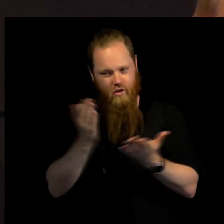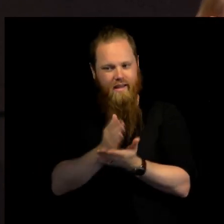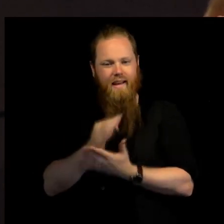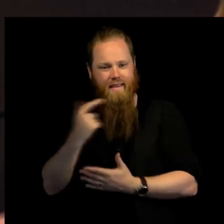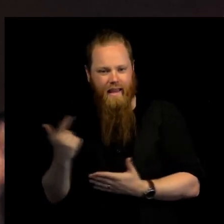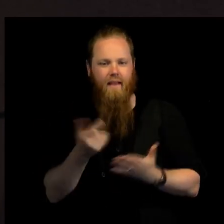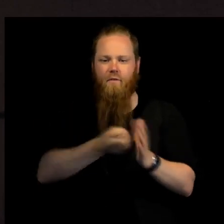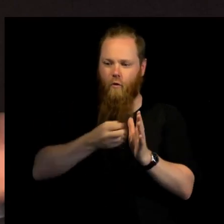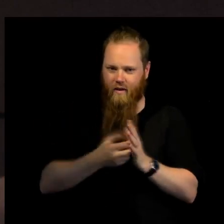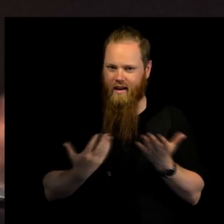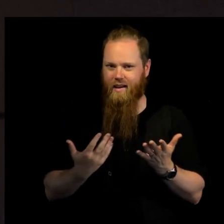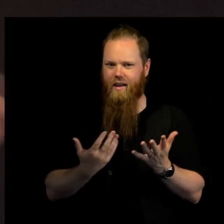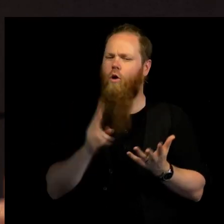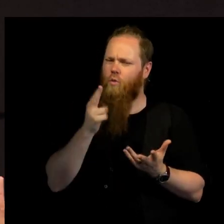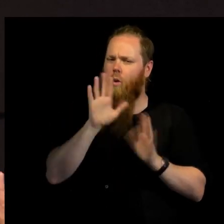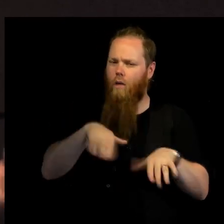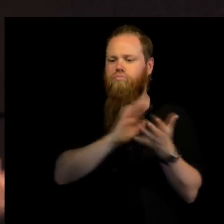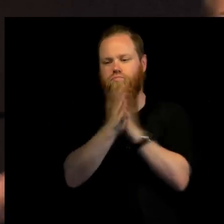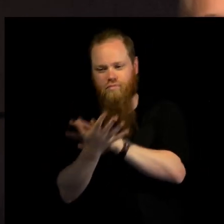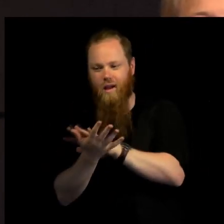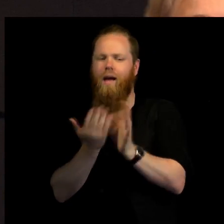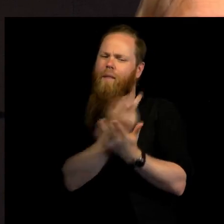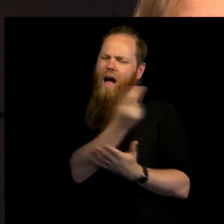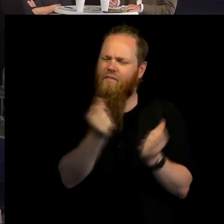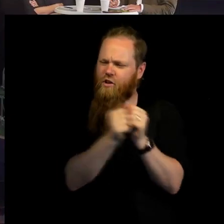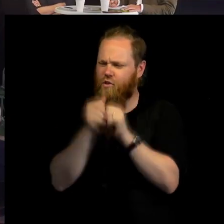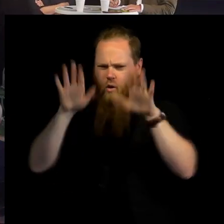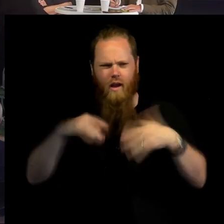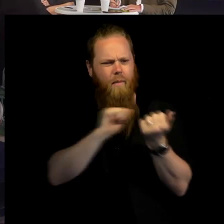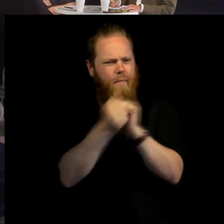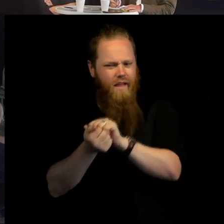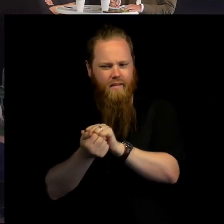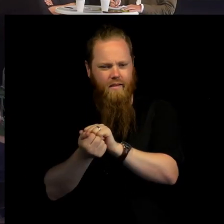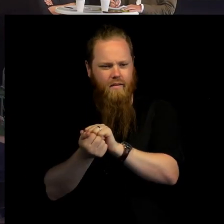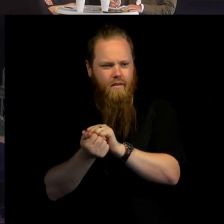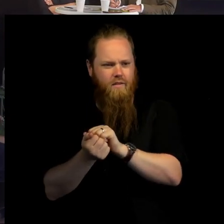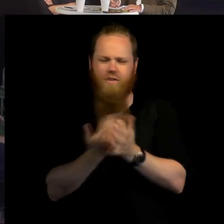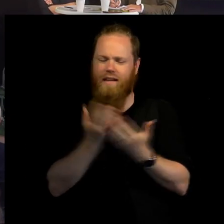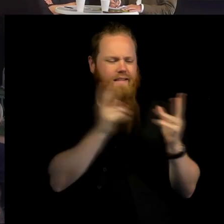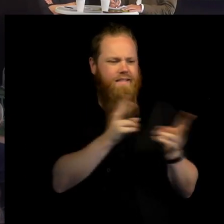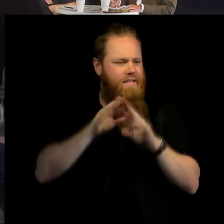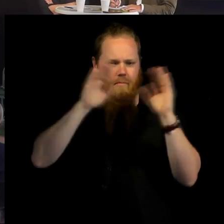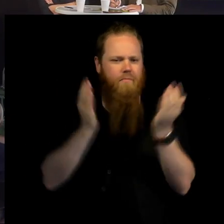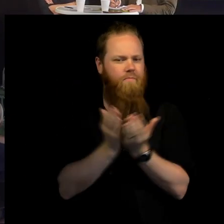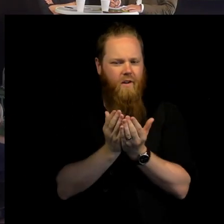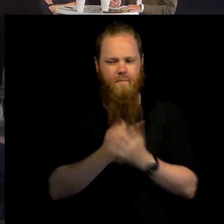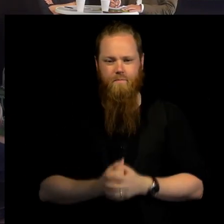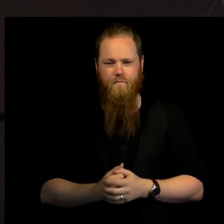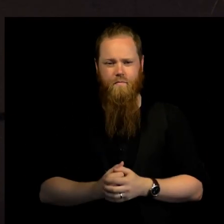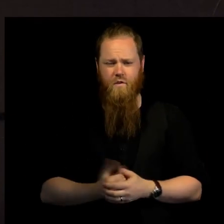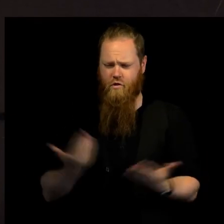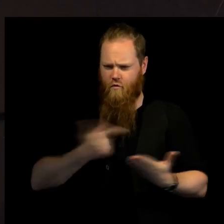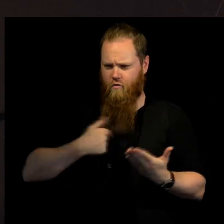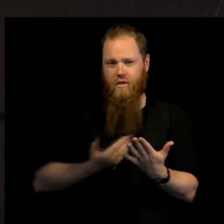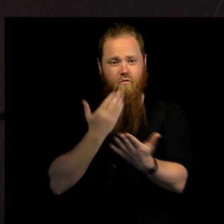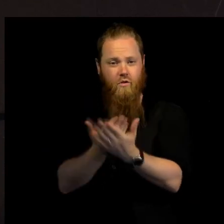yes, now things have changed, but many other things have changed in the world as well. That certainly has another connotation to it. What I'm suggesting, or what we are suggesting, is that